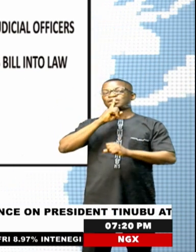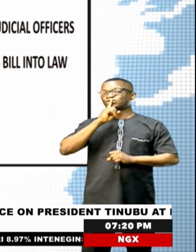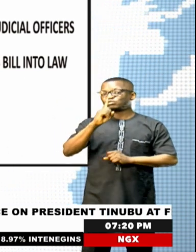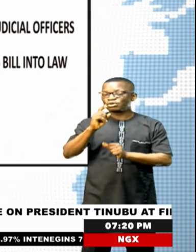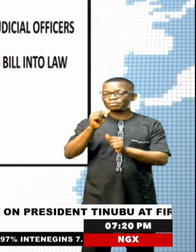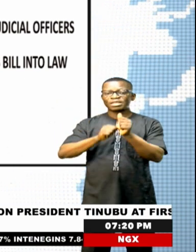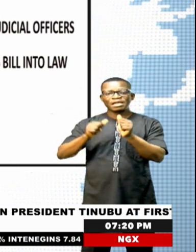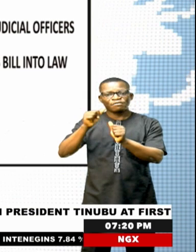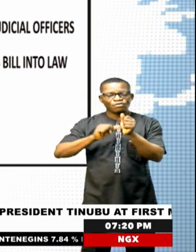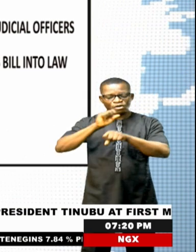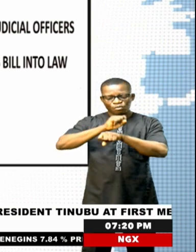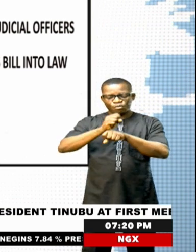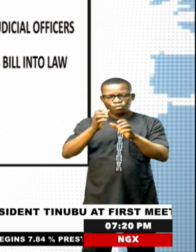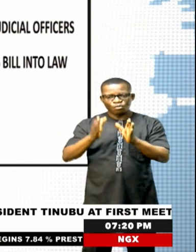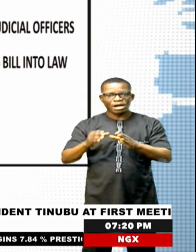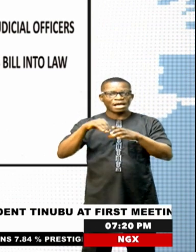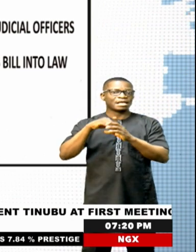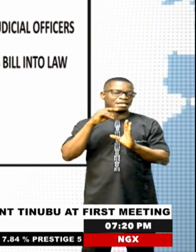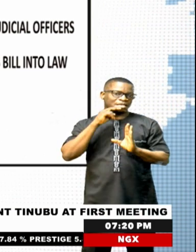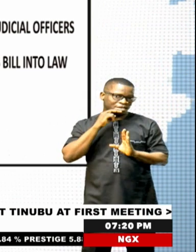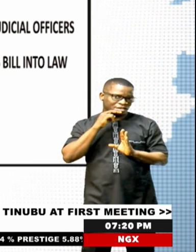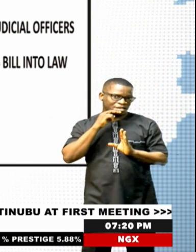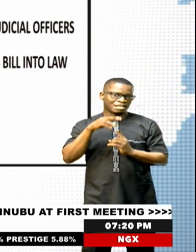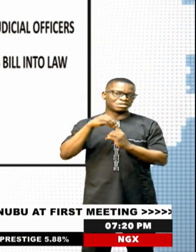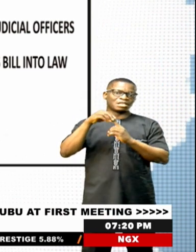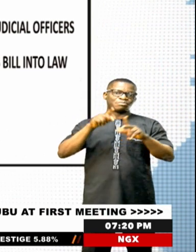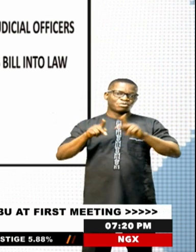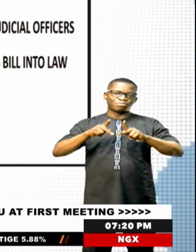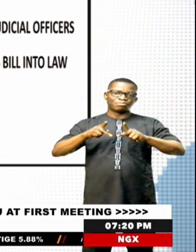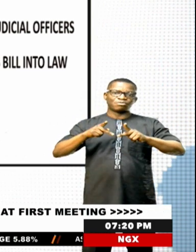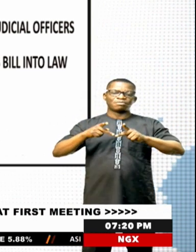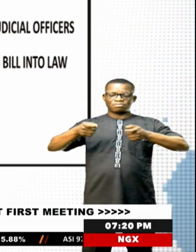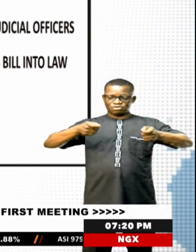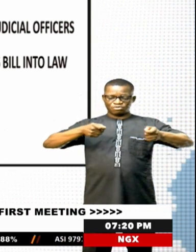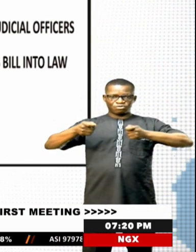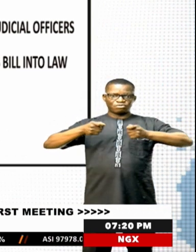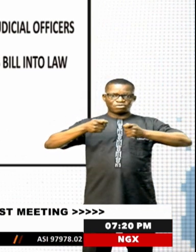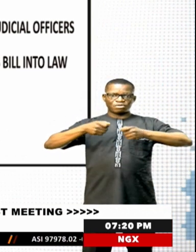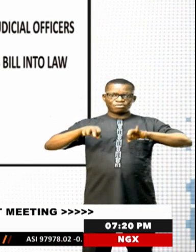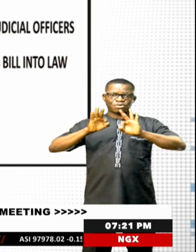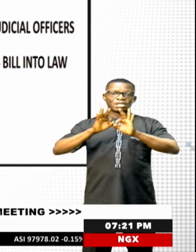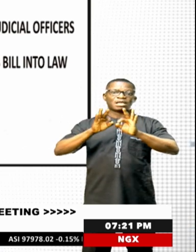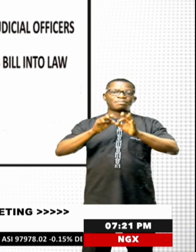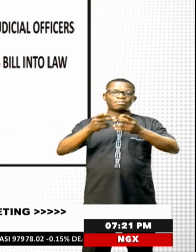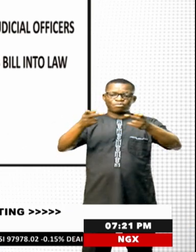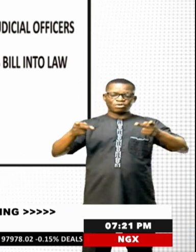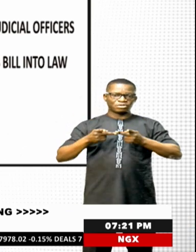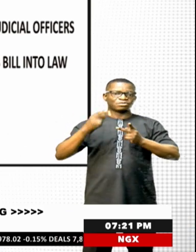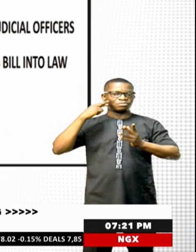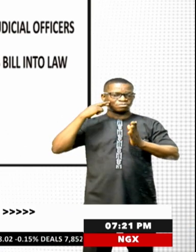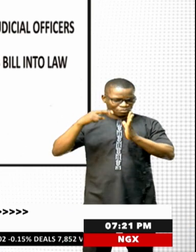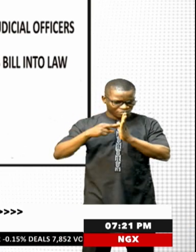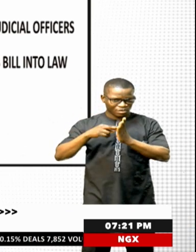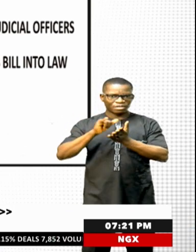salary earner in Nigeria, especially those serving vital and strategic roles, receive the recognition and compensation they